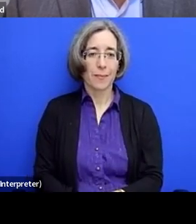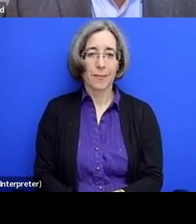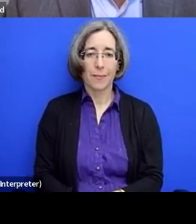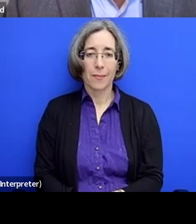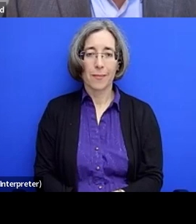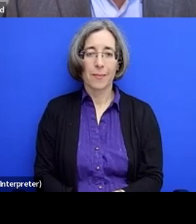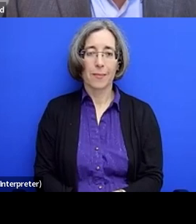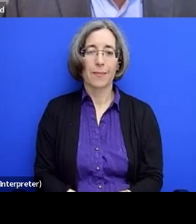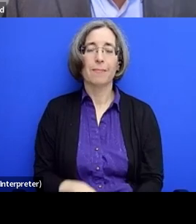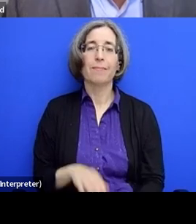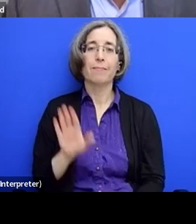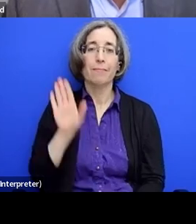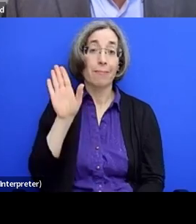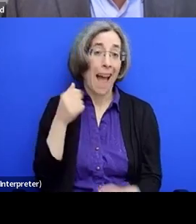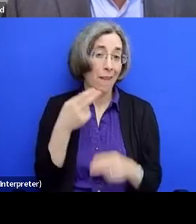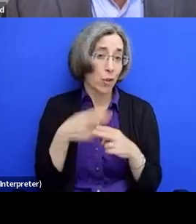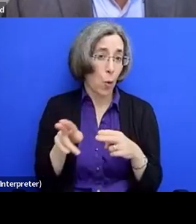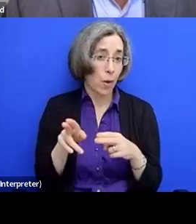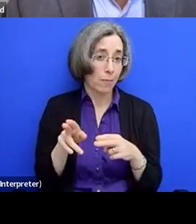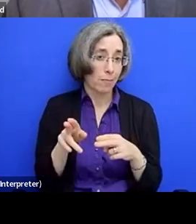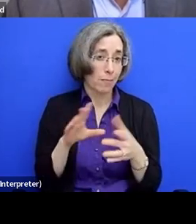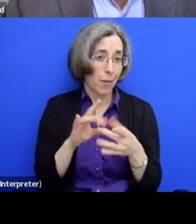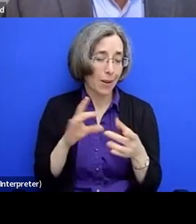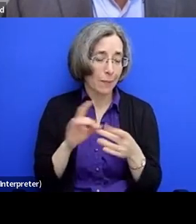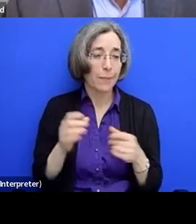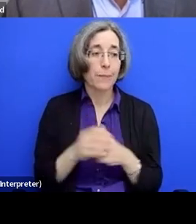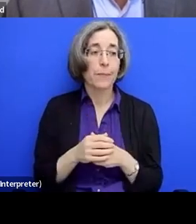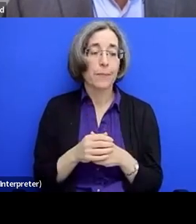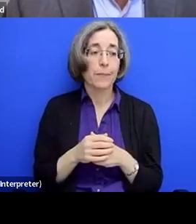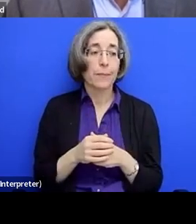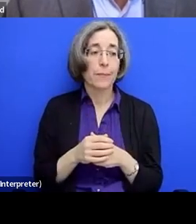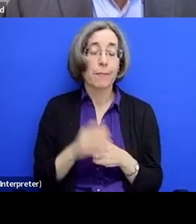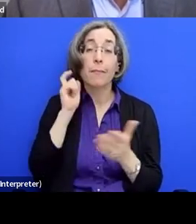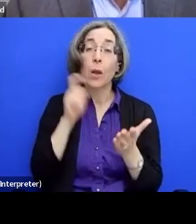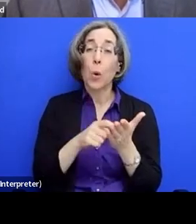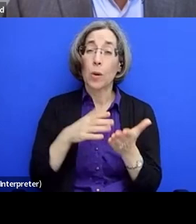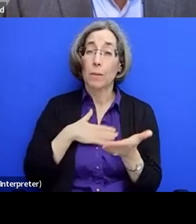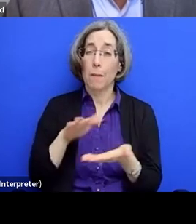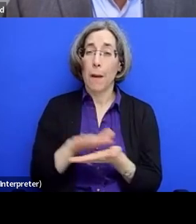I have, I have something short to say. Um, if you notice in my paper, I didn't, um,